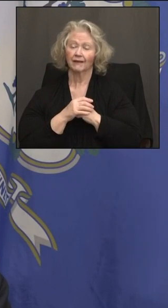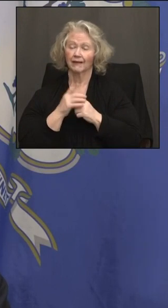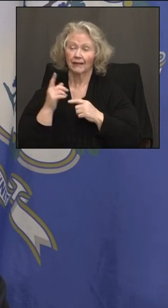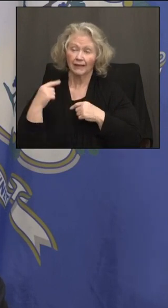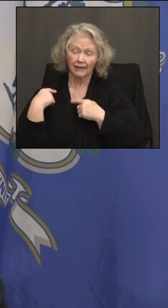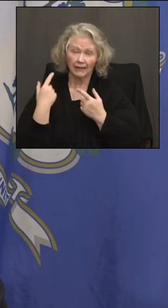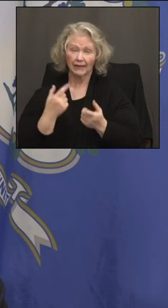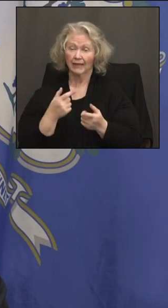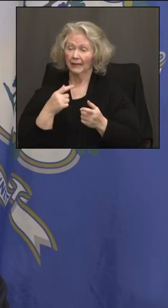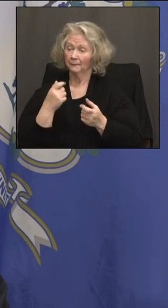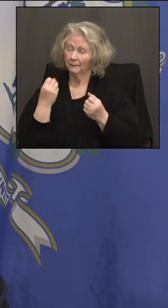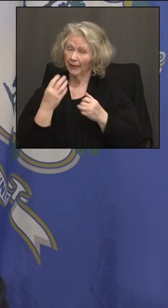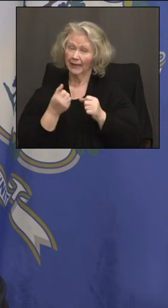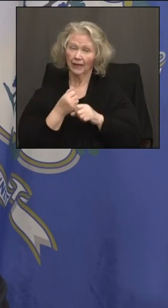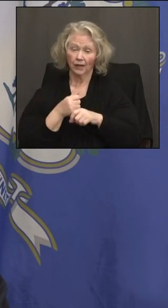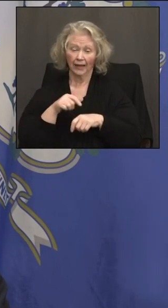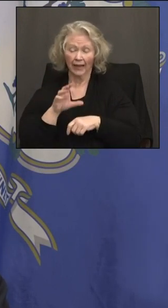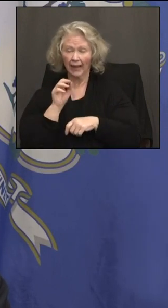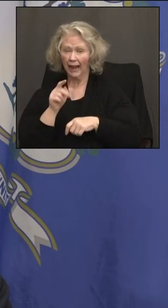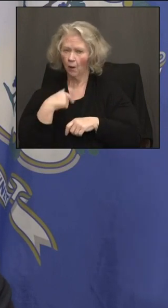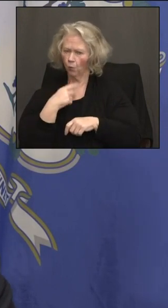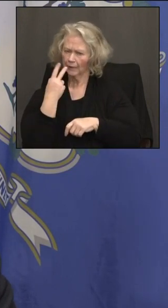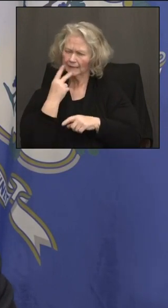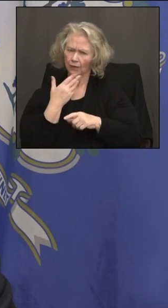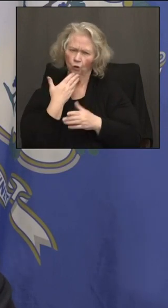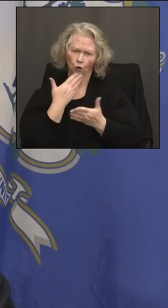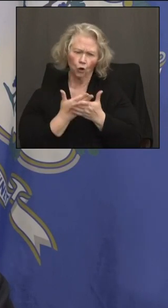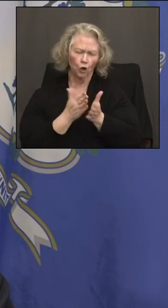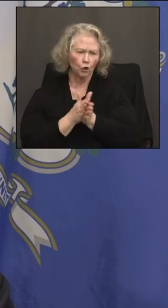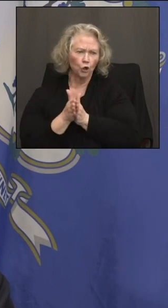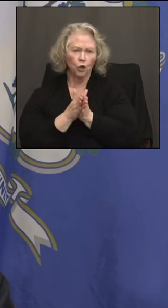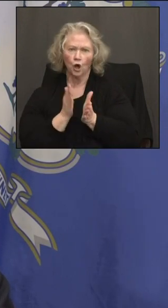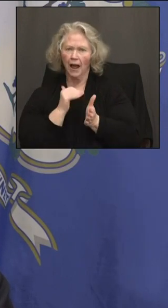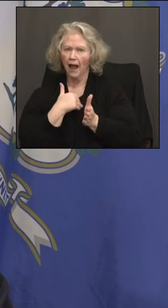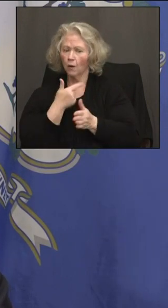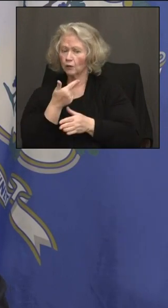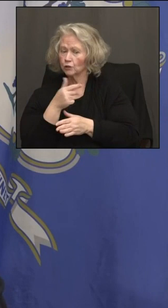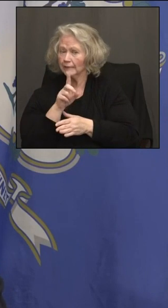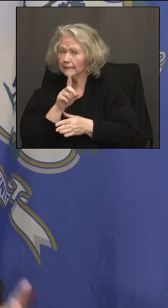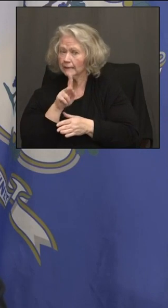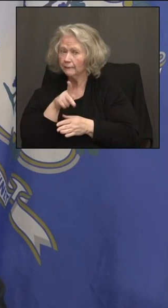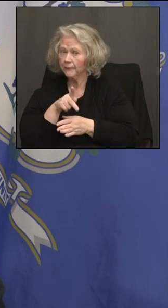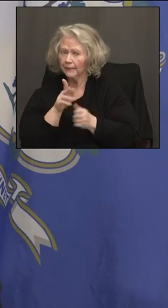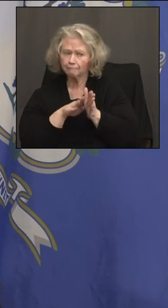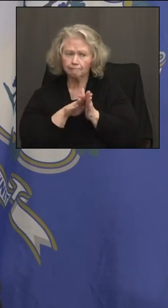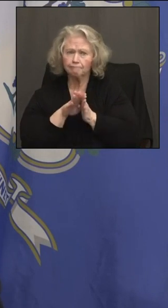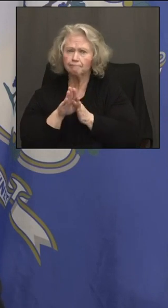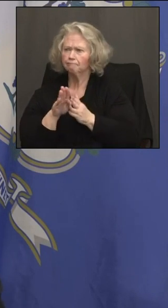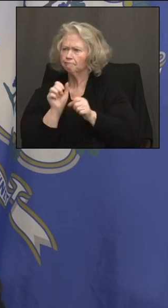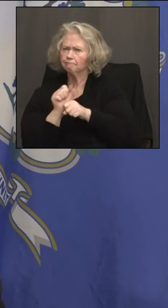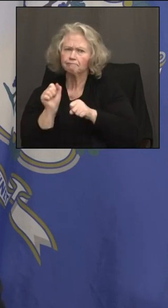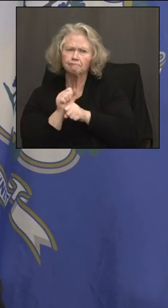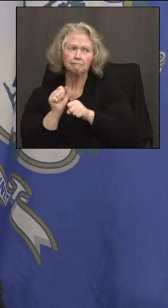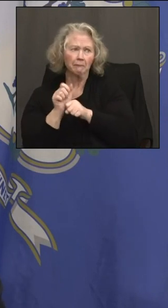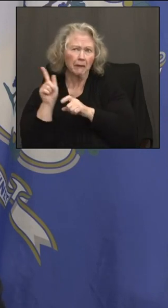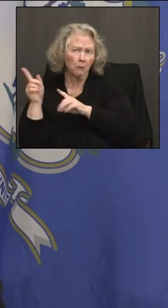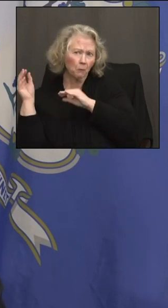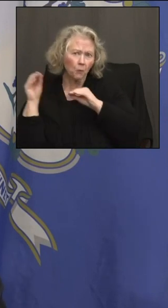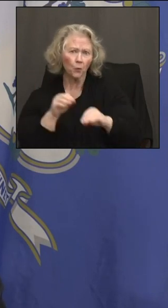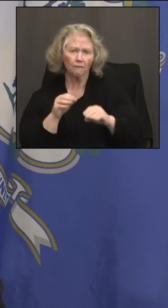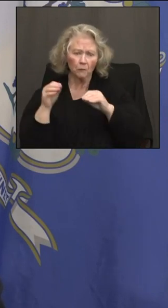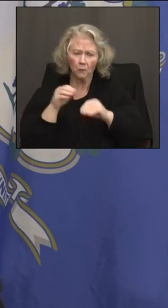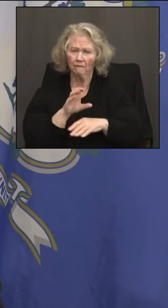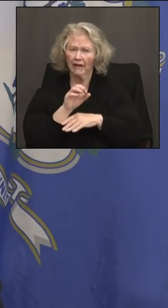years, Connecticut's got a really good momentum. And that's in terms of GDP and employment and new businesses and people moving to the state of Connecticut.